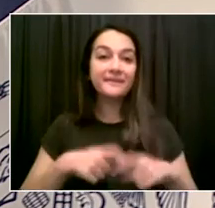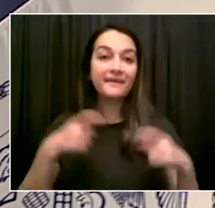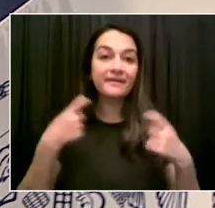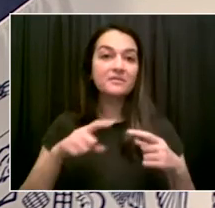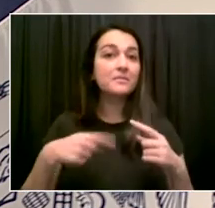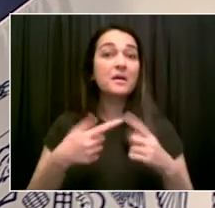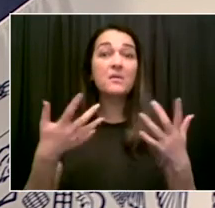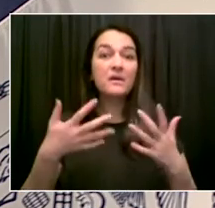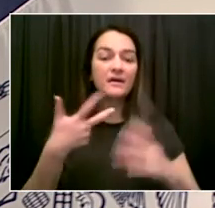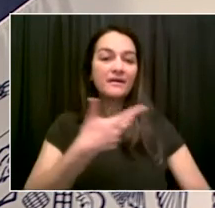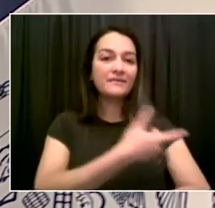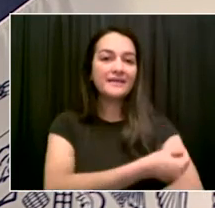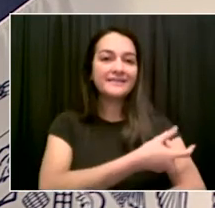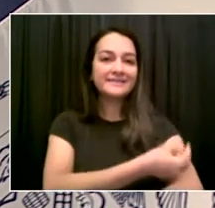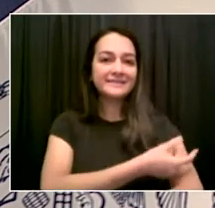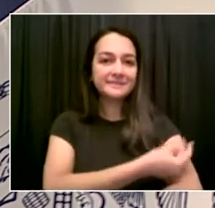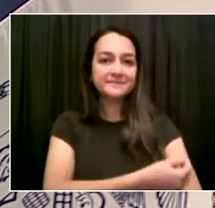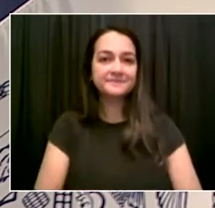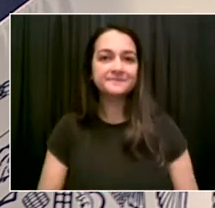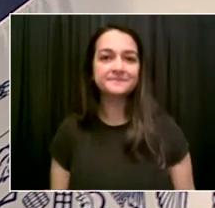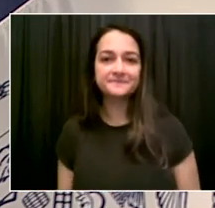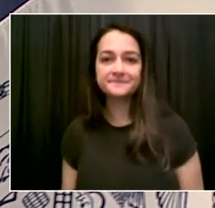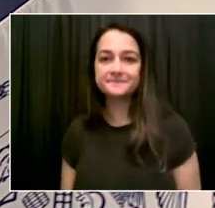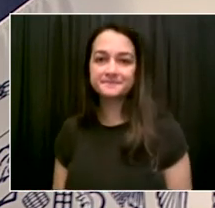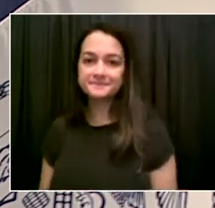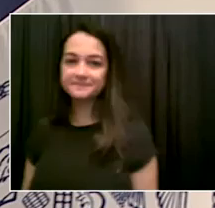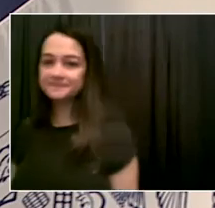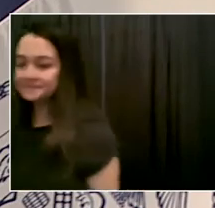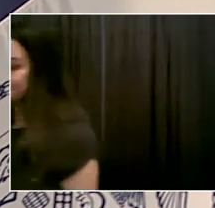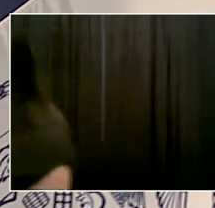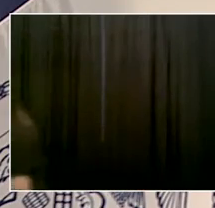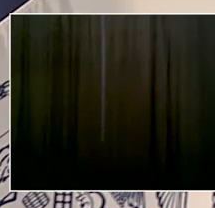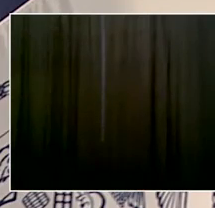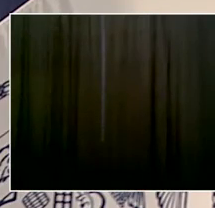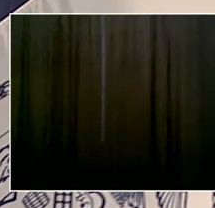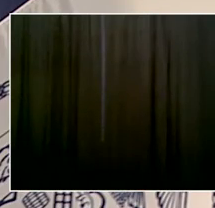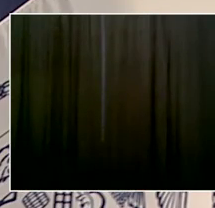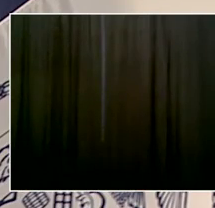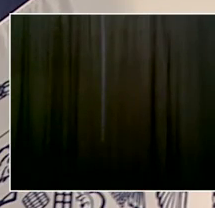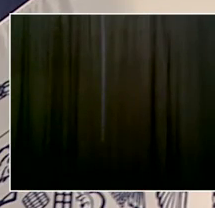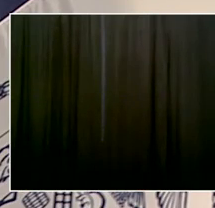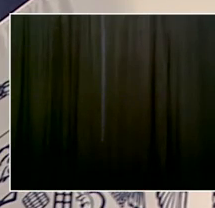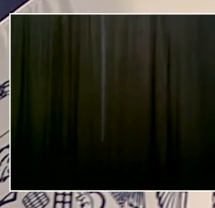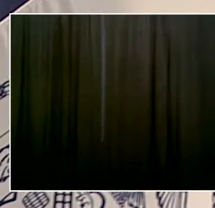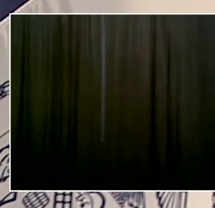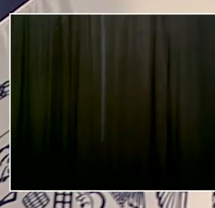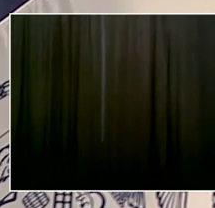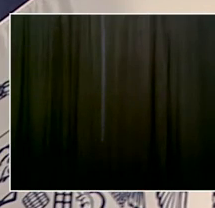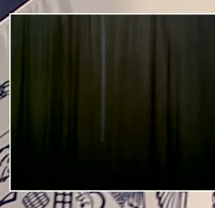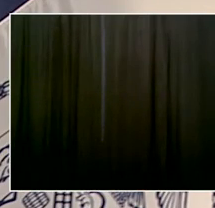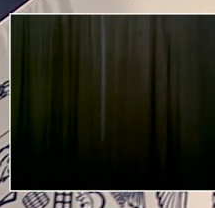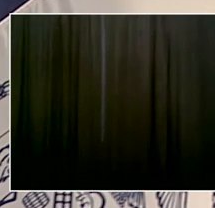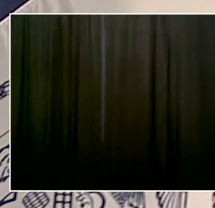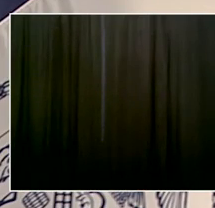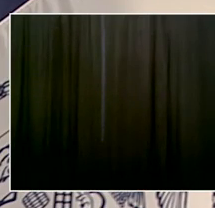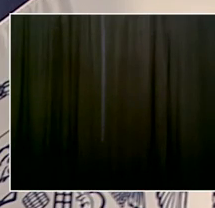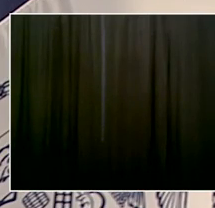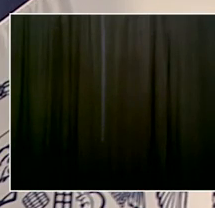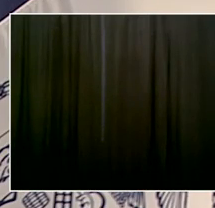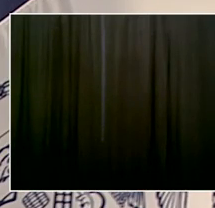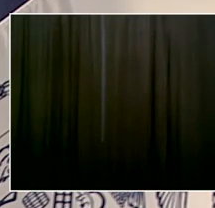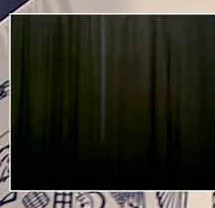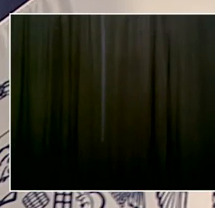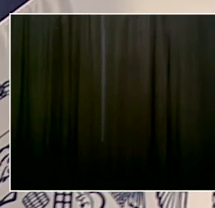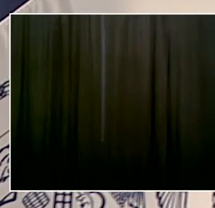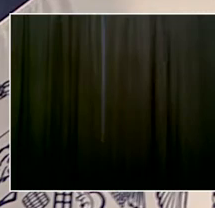nuestra hermosa ciudad al máximo, debemos estar seguros. Tenemos que detener